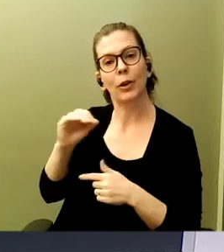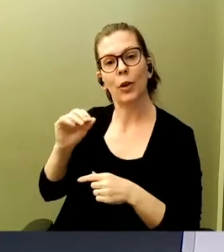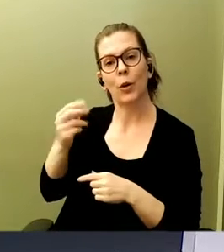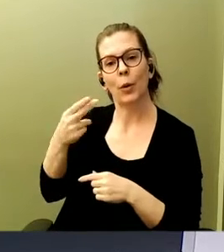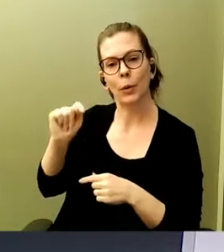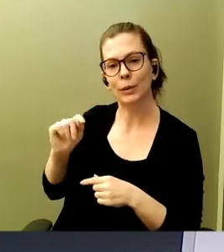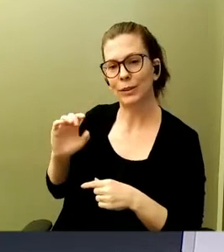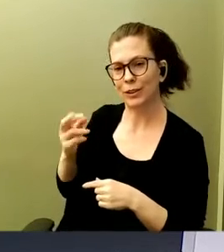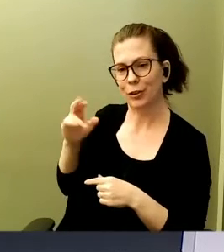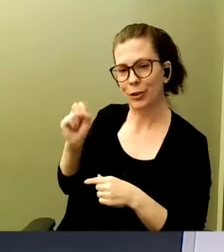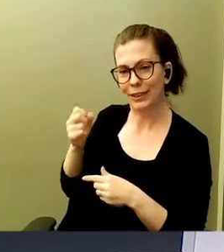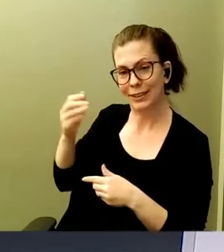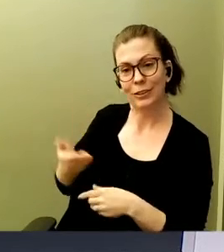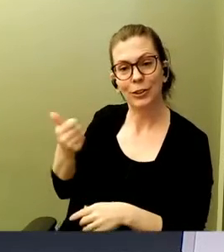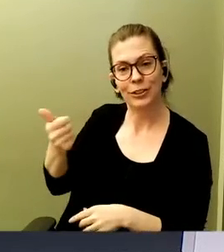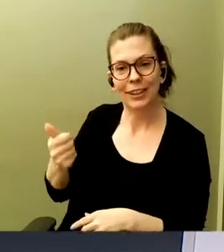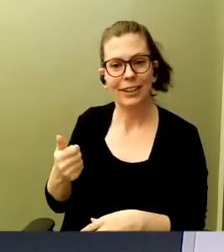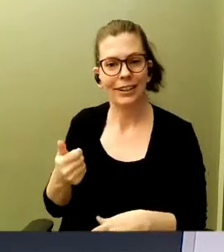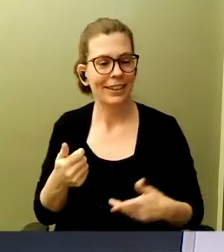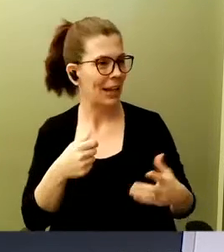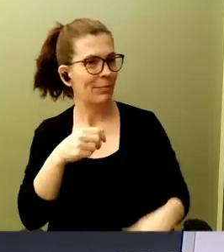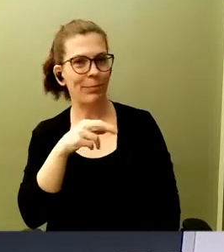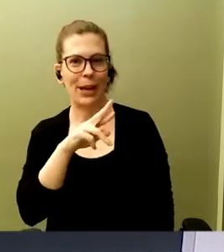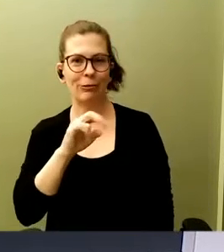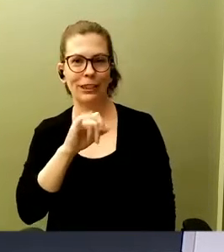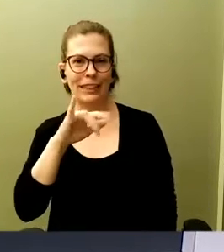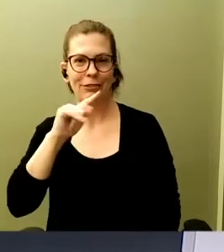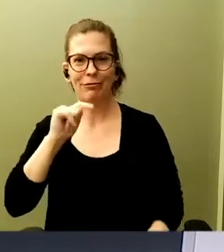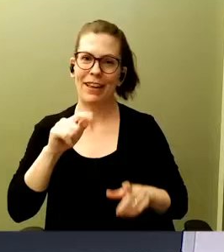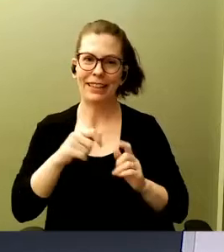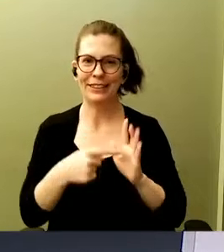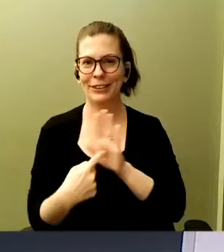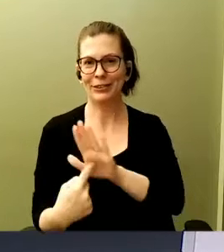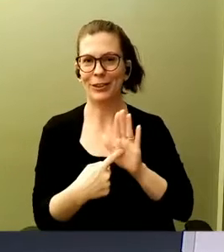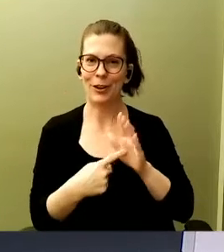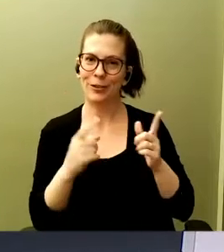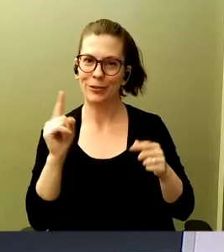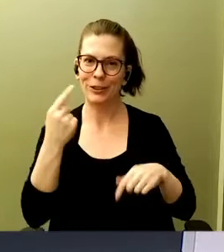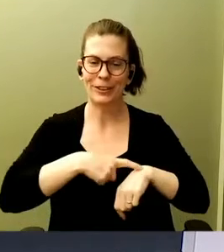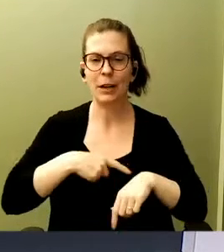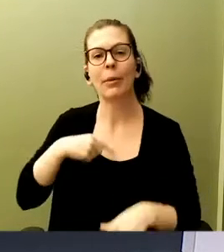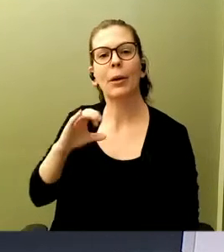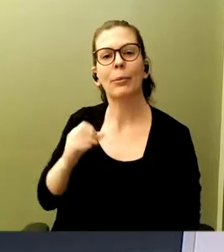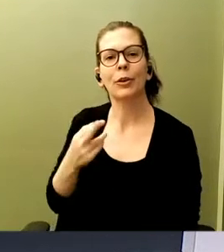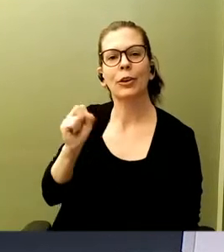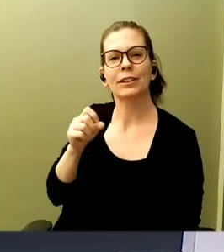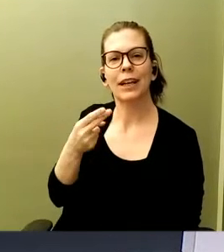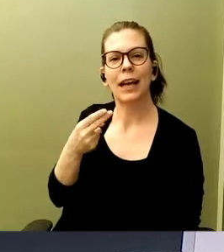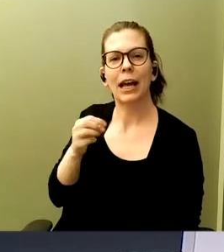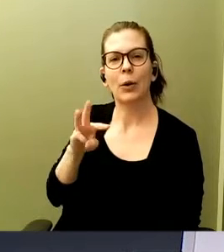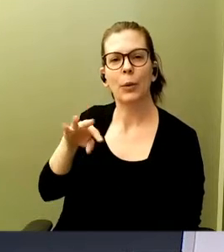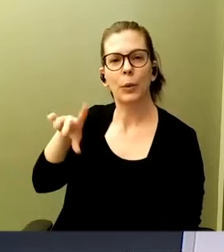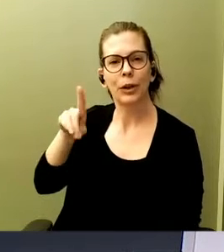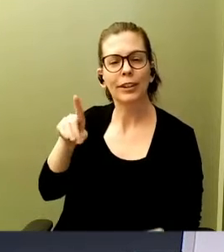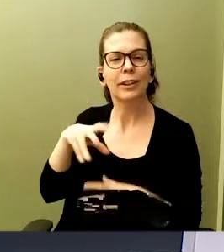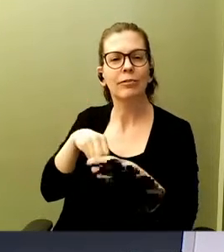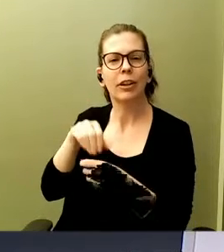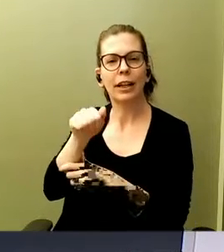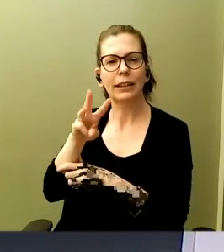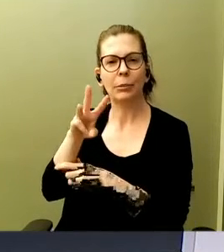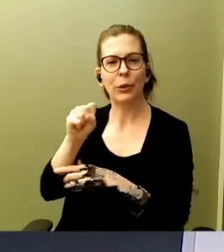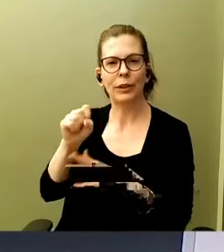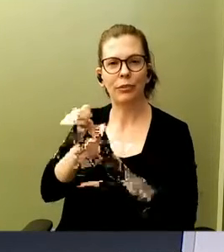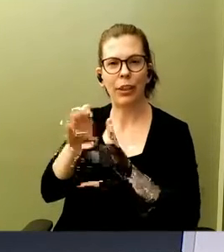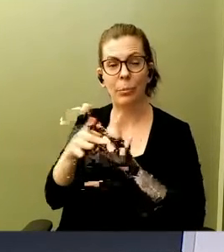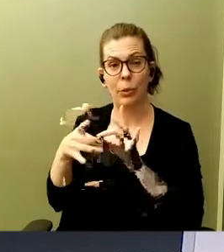want to introduce yourself? Making my reInvent debut, I'm so excited. My name's Chris Howard and I'm part of the AWS Developer Relations Team. I'm here today